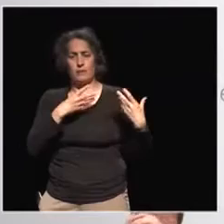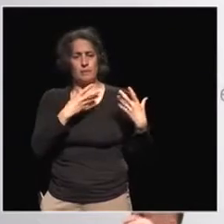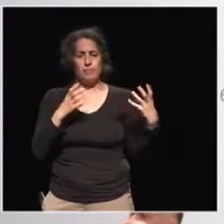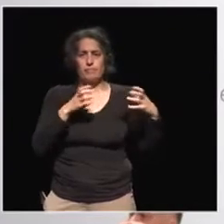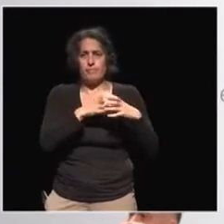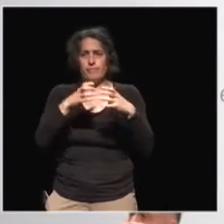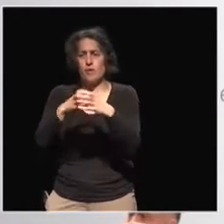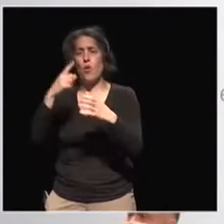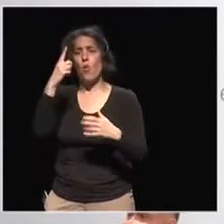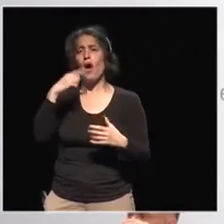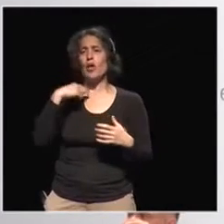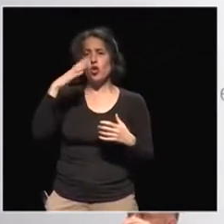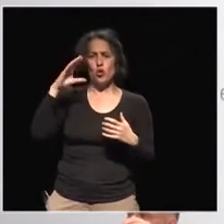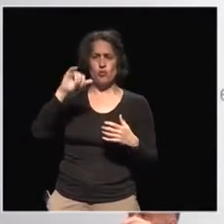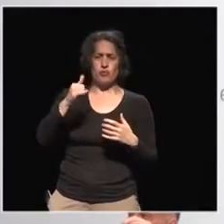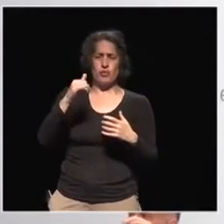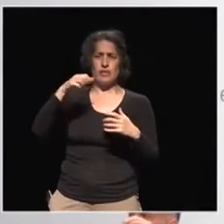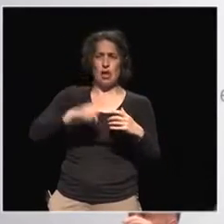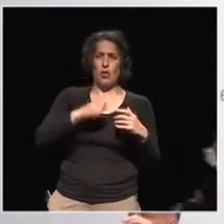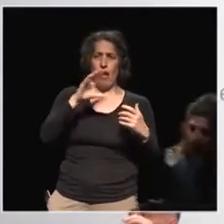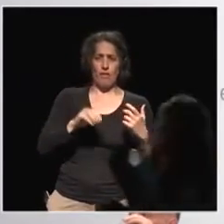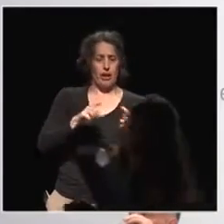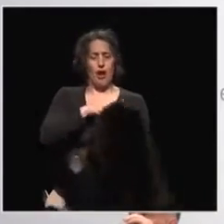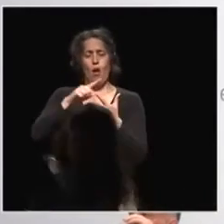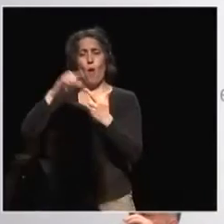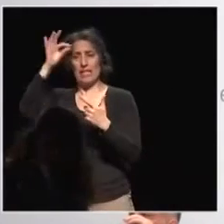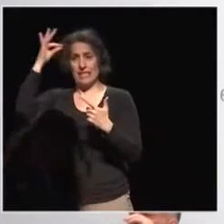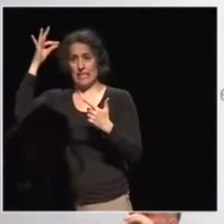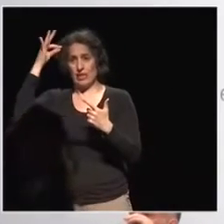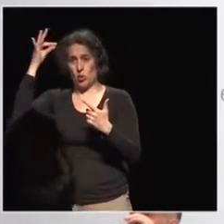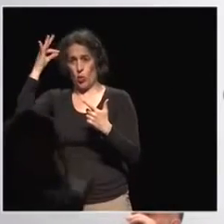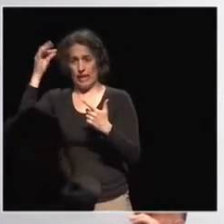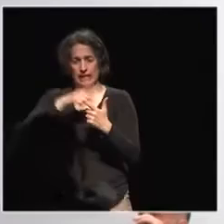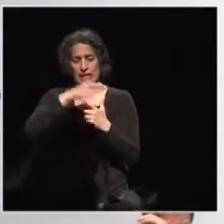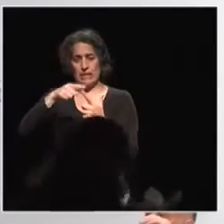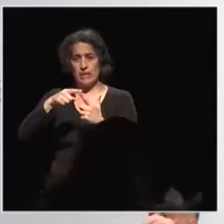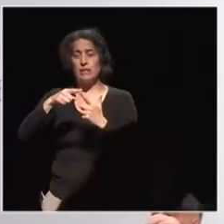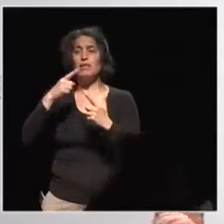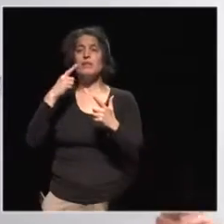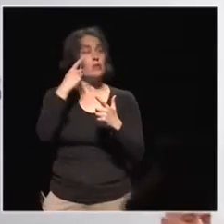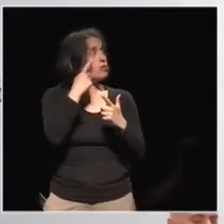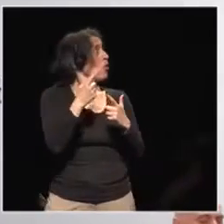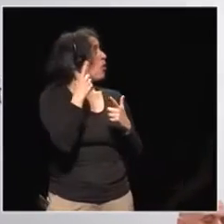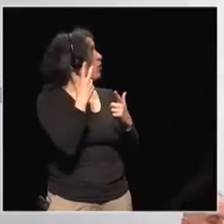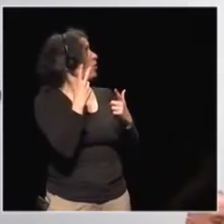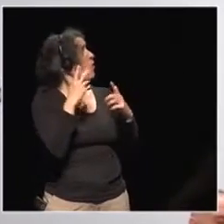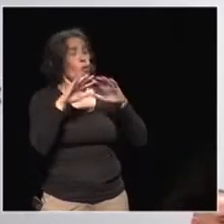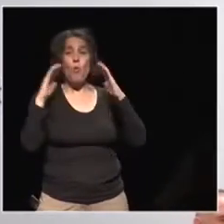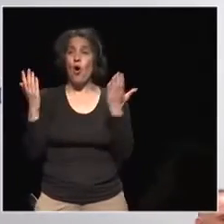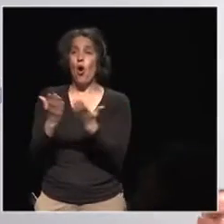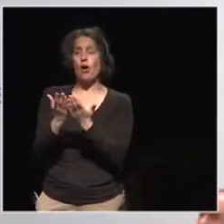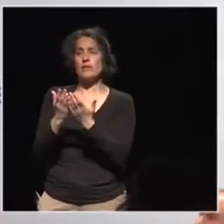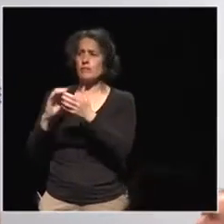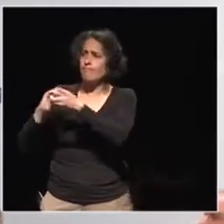World Social Forum in Tunis under the title towards a World Citizens Movement. And the